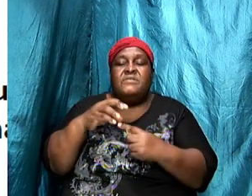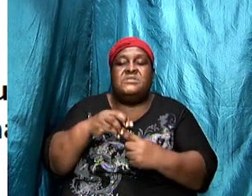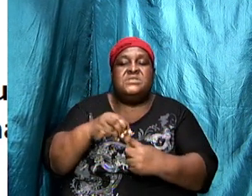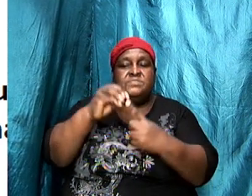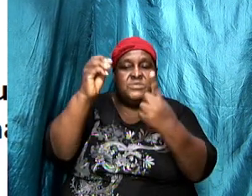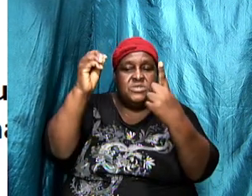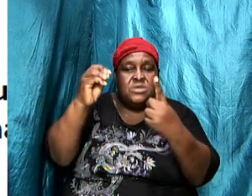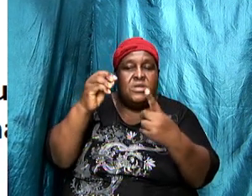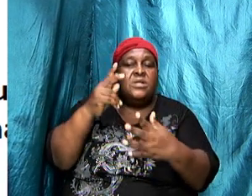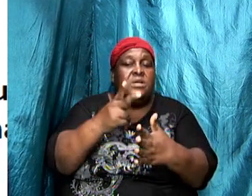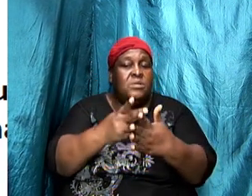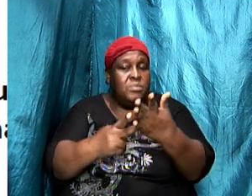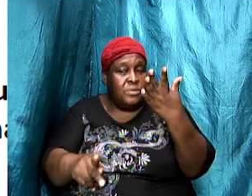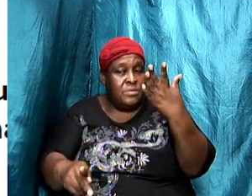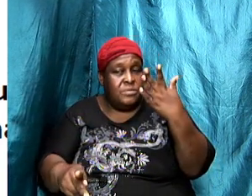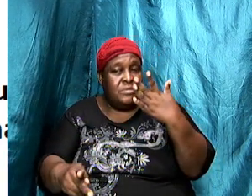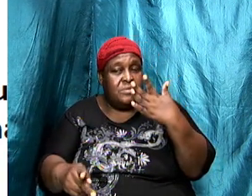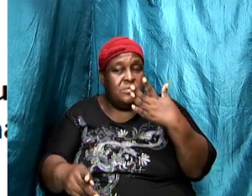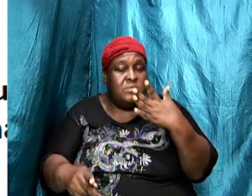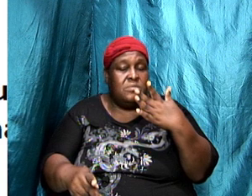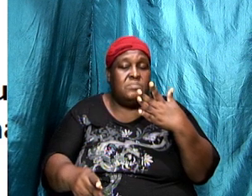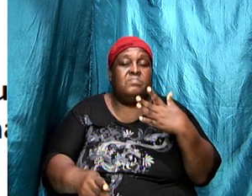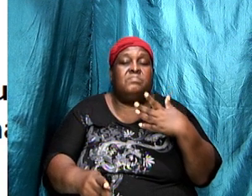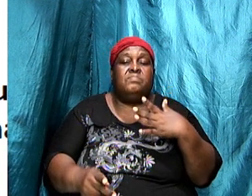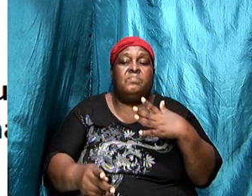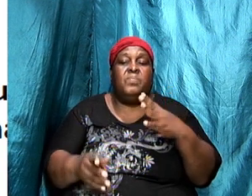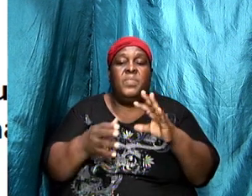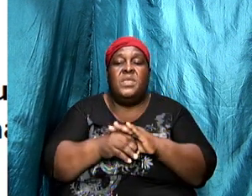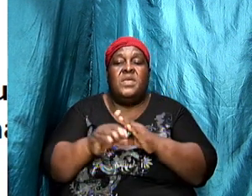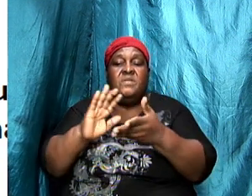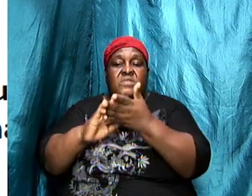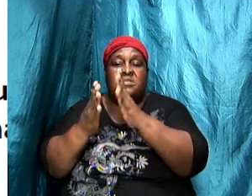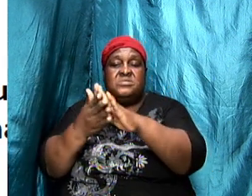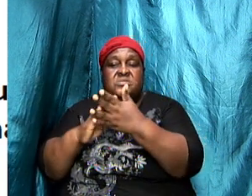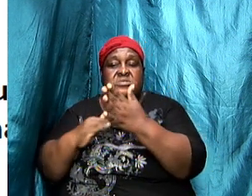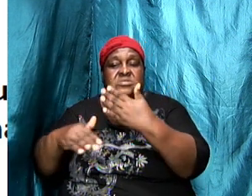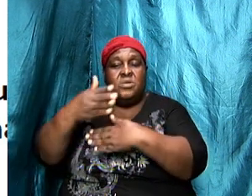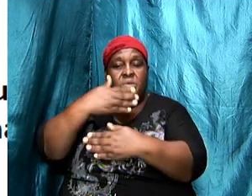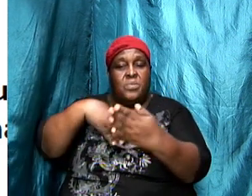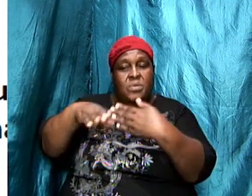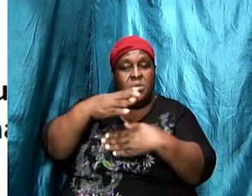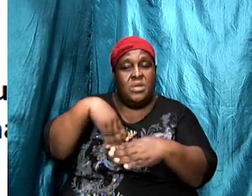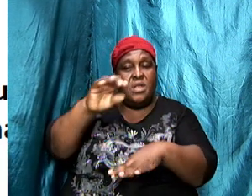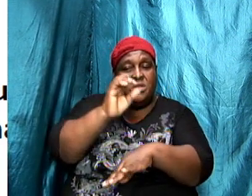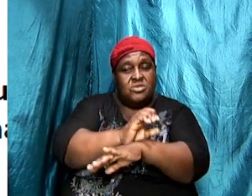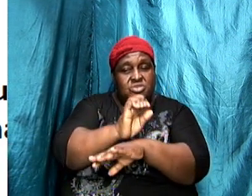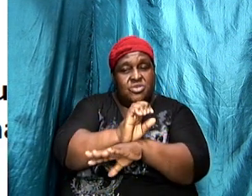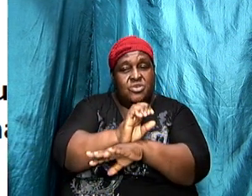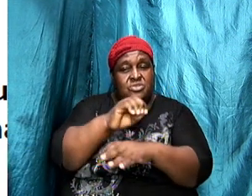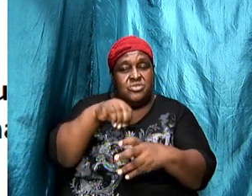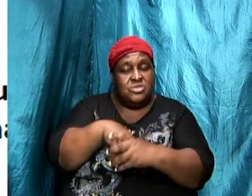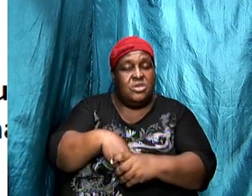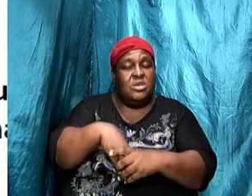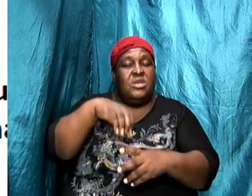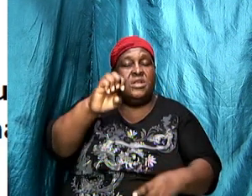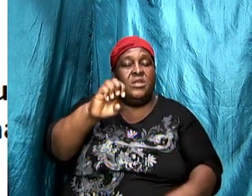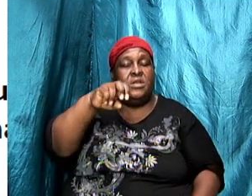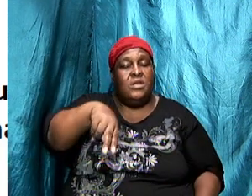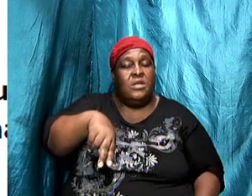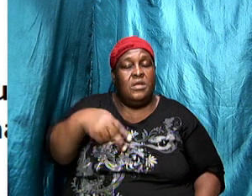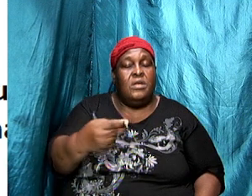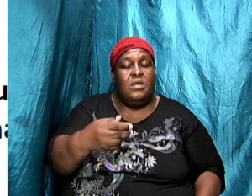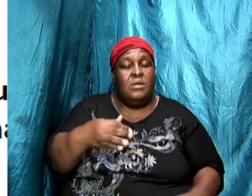part of the cities around and the church that was in Ephesus was